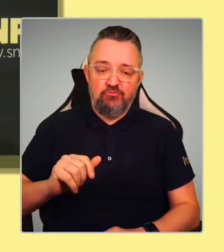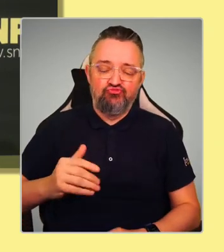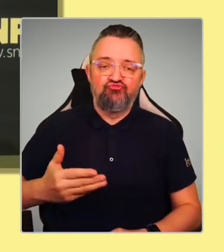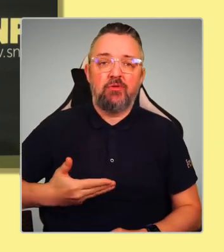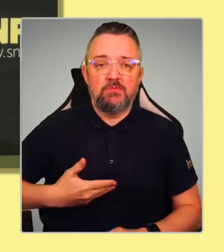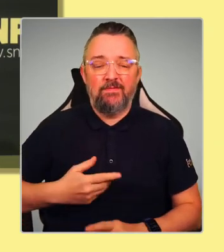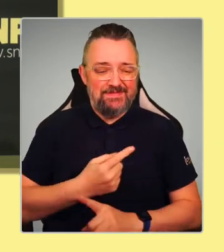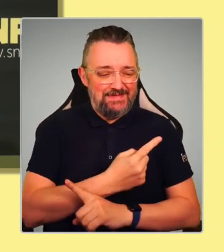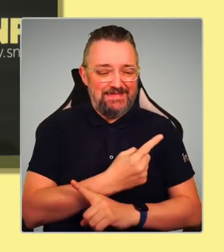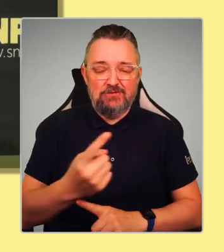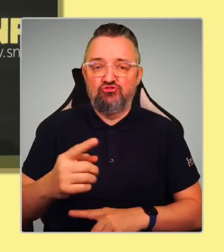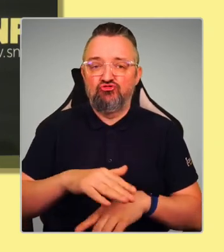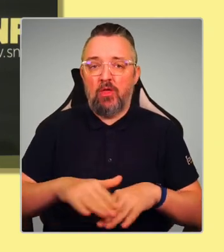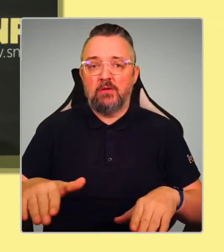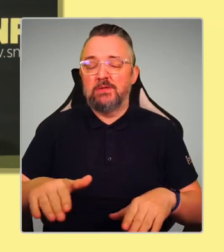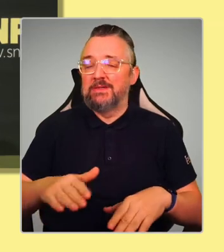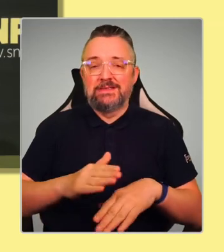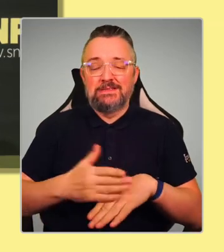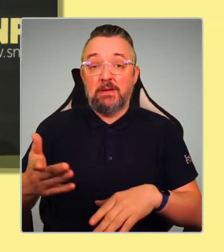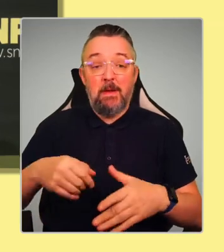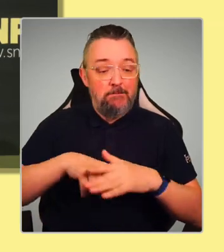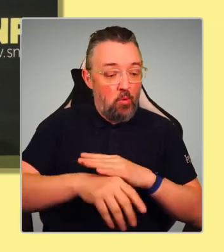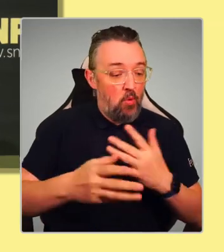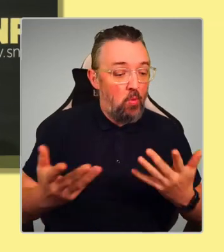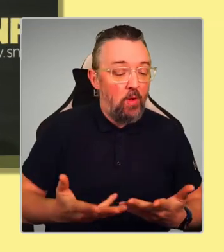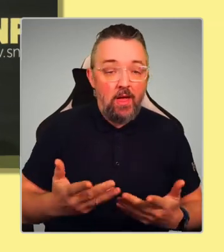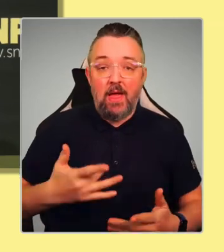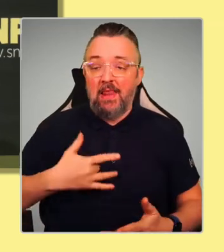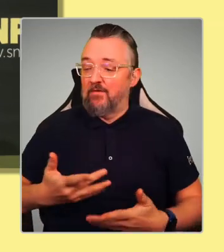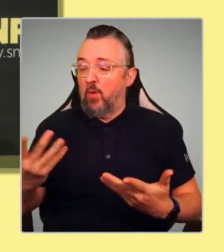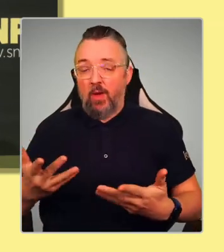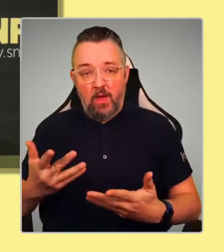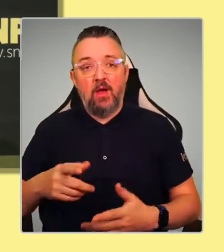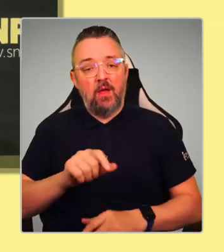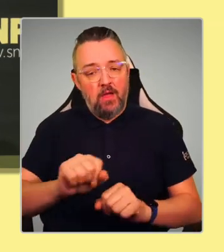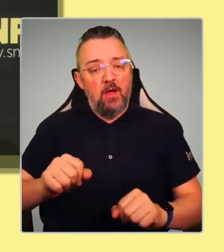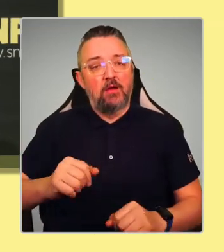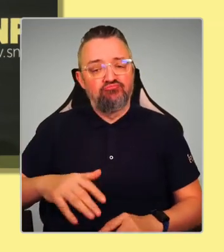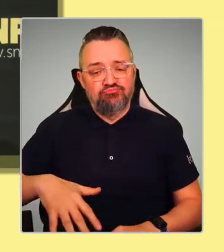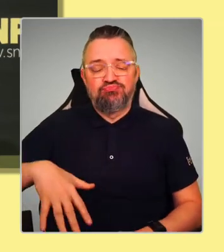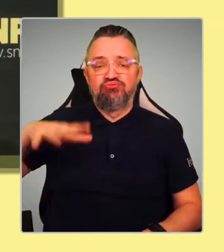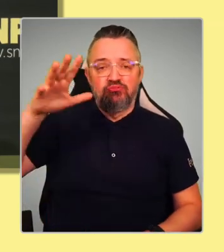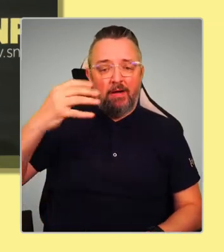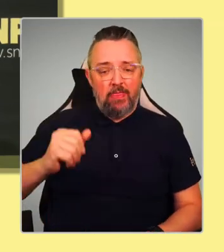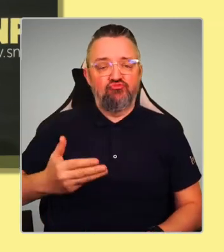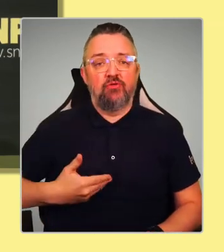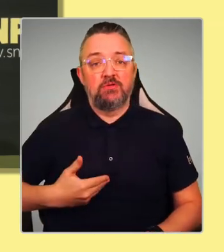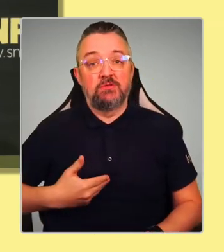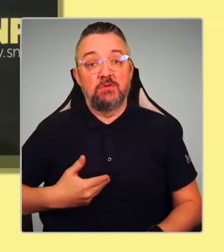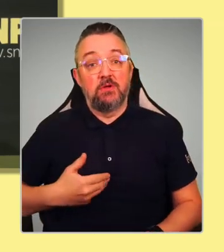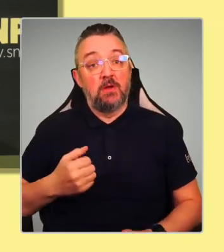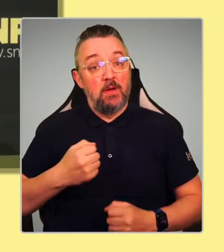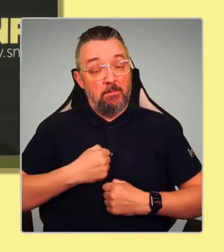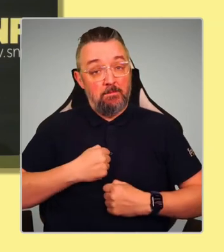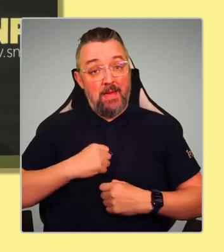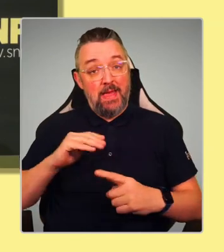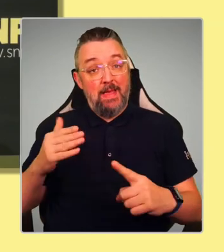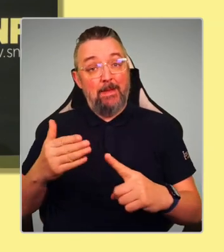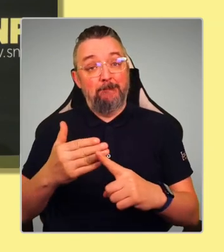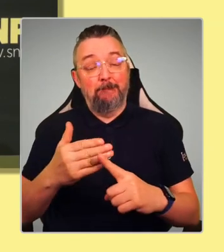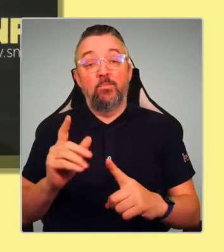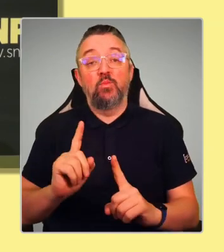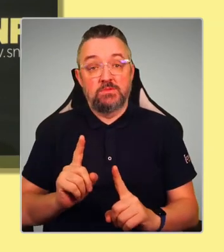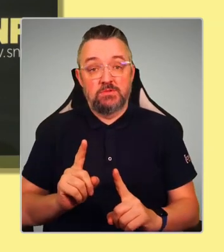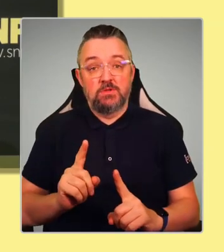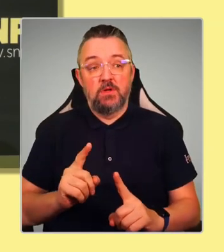or where you live. And so the aim with everything I do is to try and eradicate